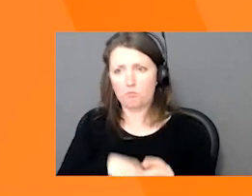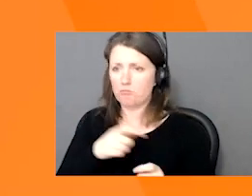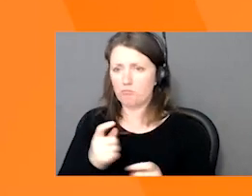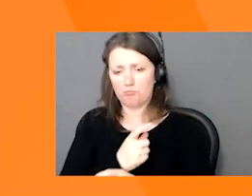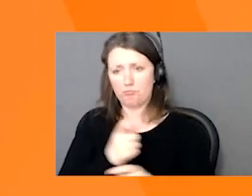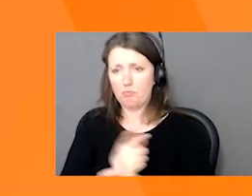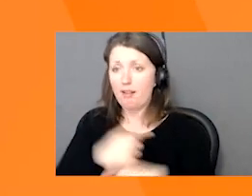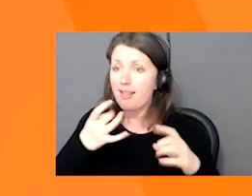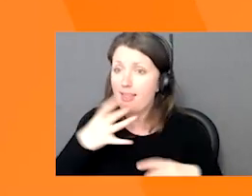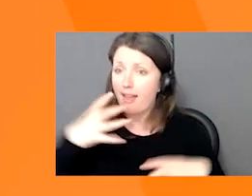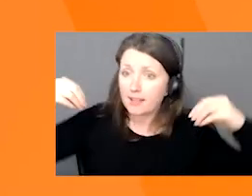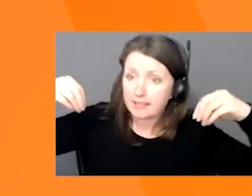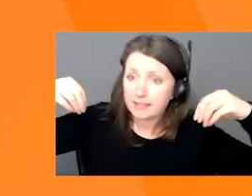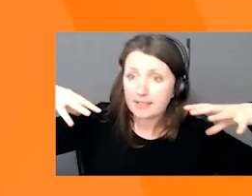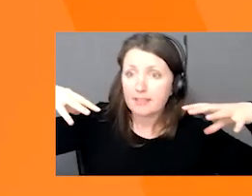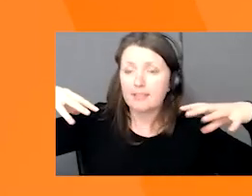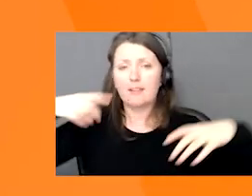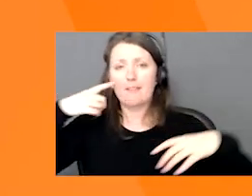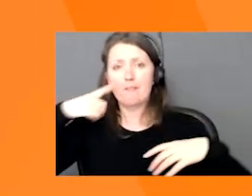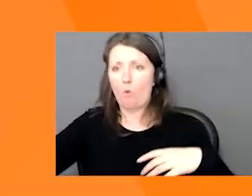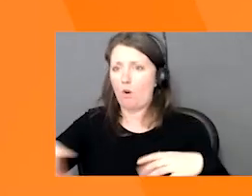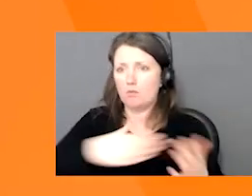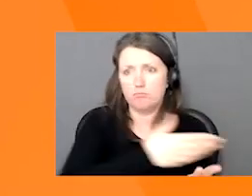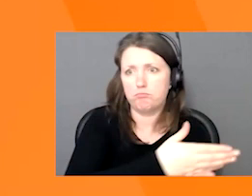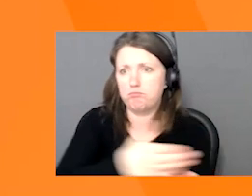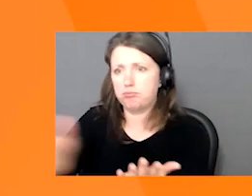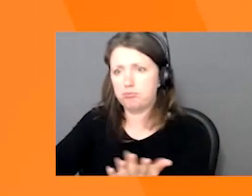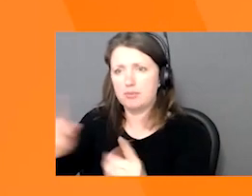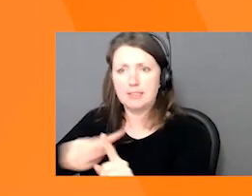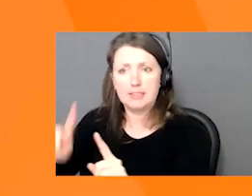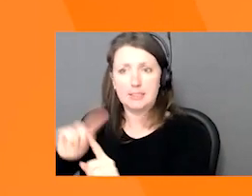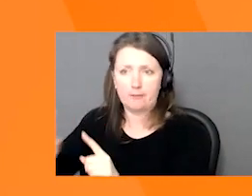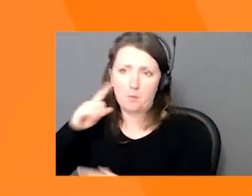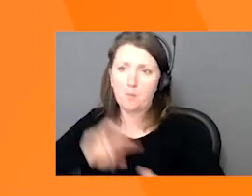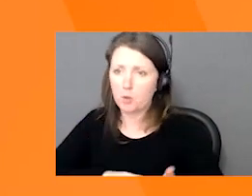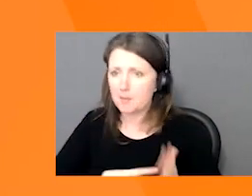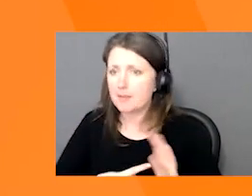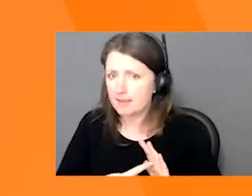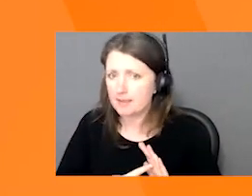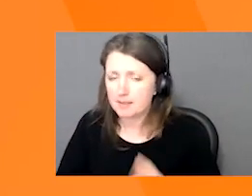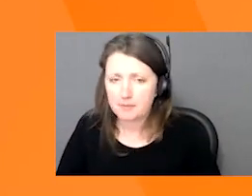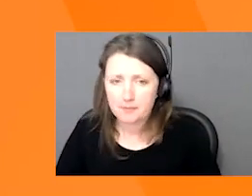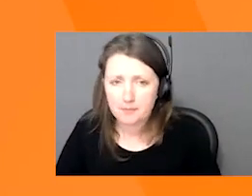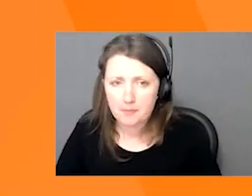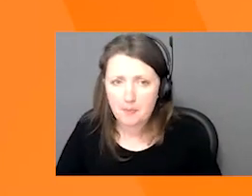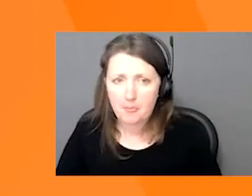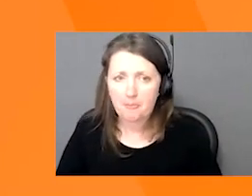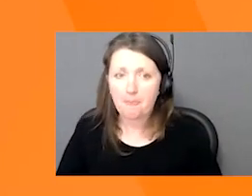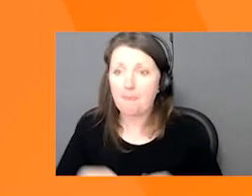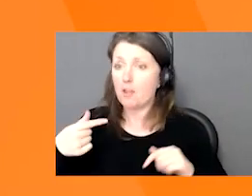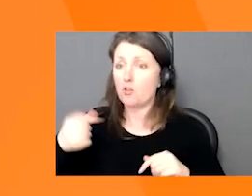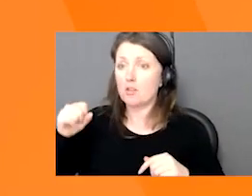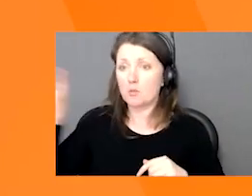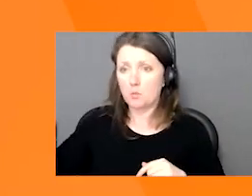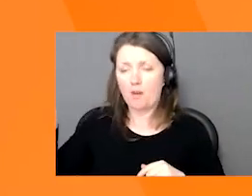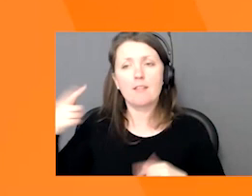flexibility for a broad range of marketing materials. GS1 Canada has a professional team of photographers and graphic